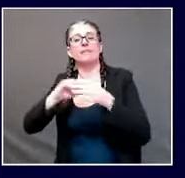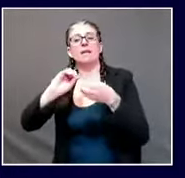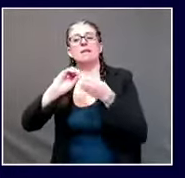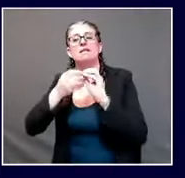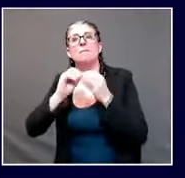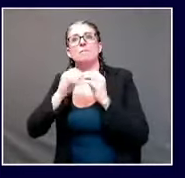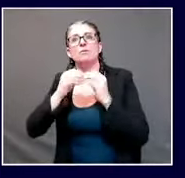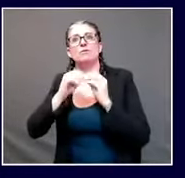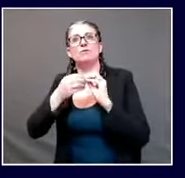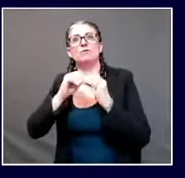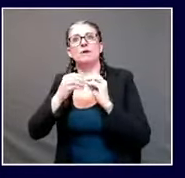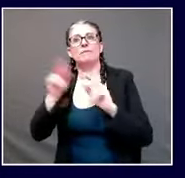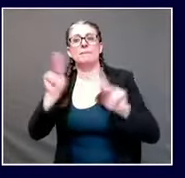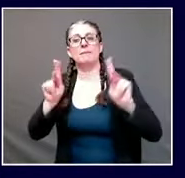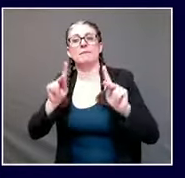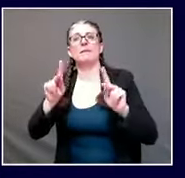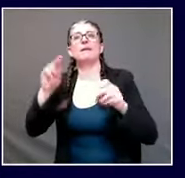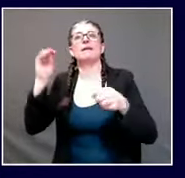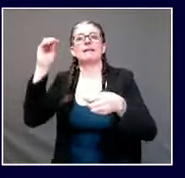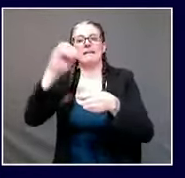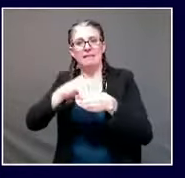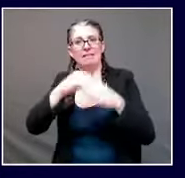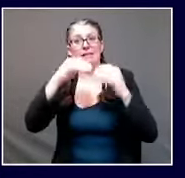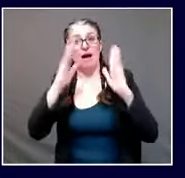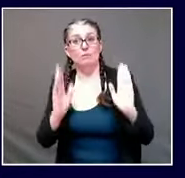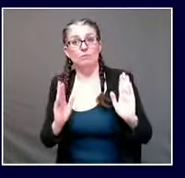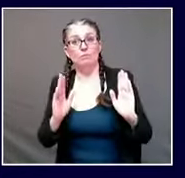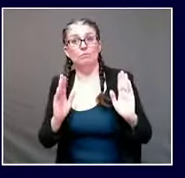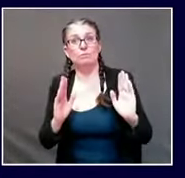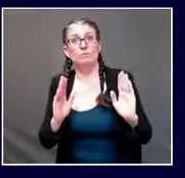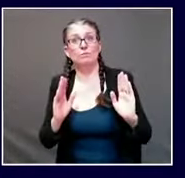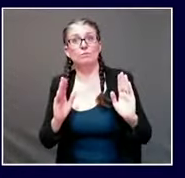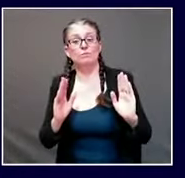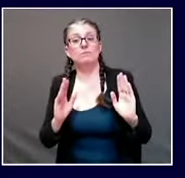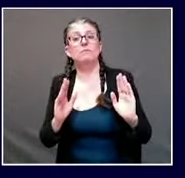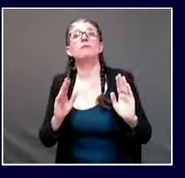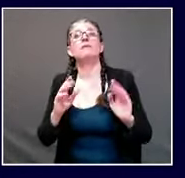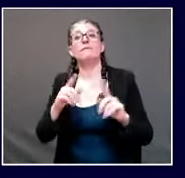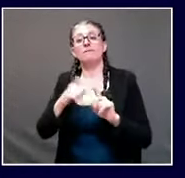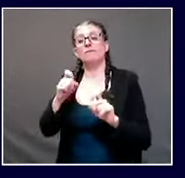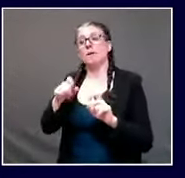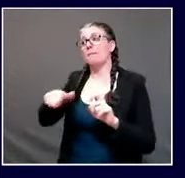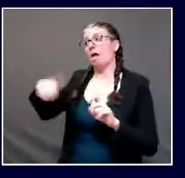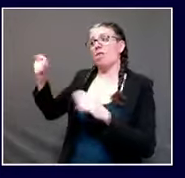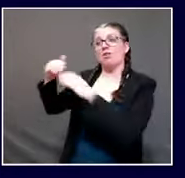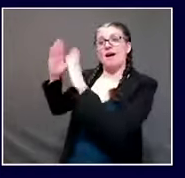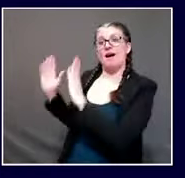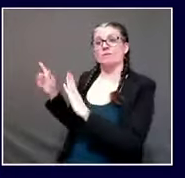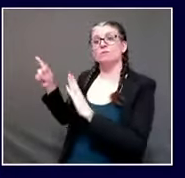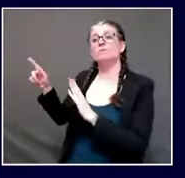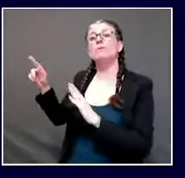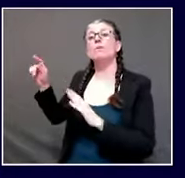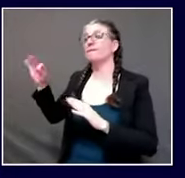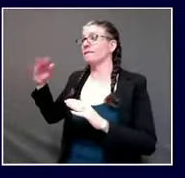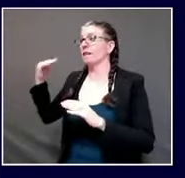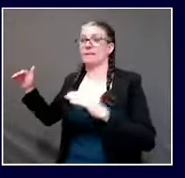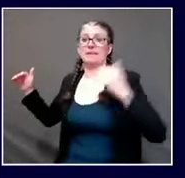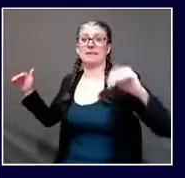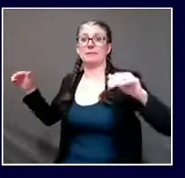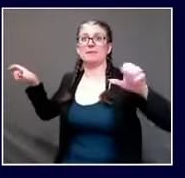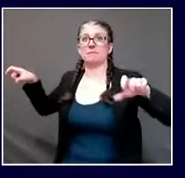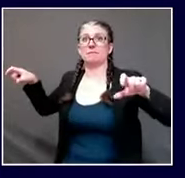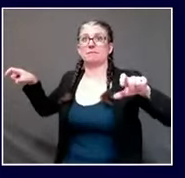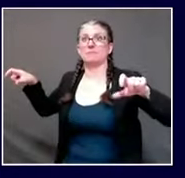gatherings we've made strong recommendations against indoor gatherings of multiple households the